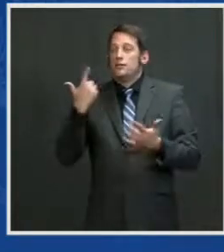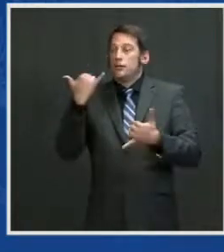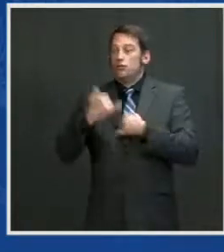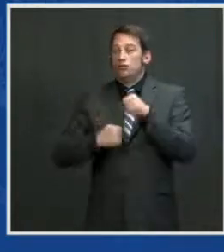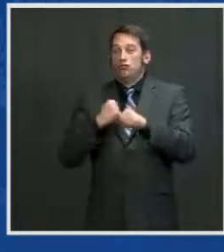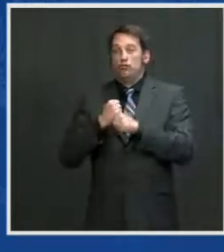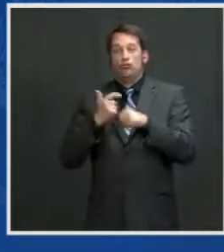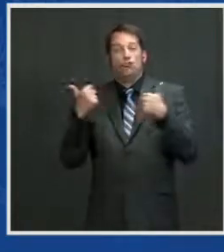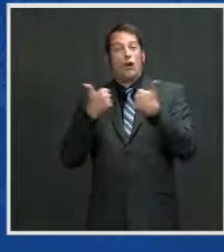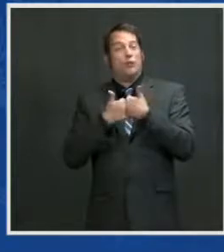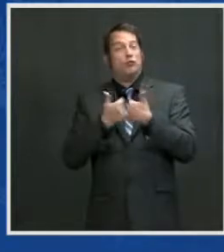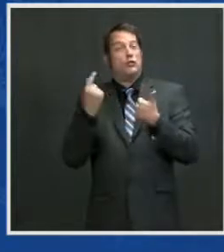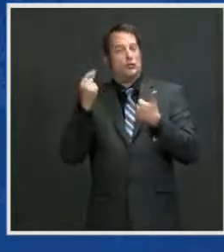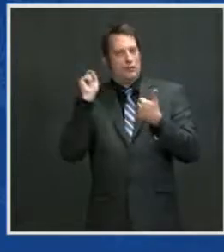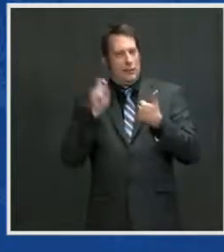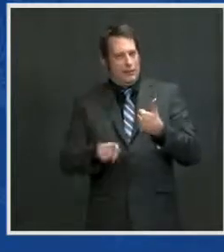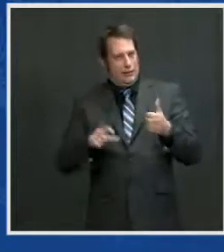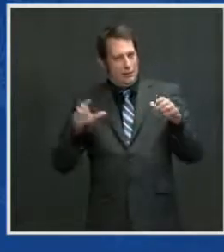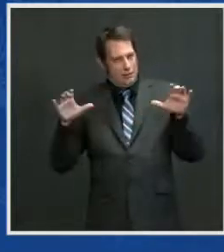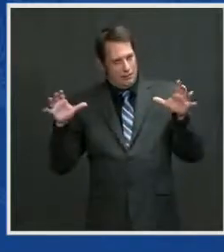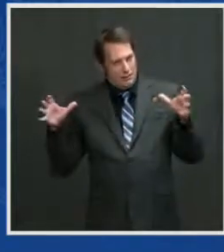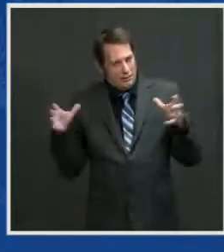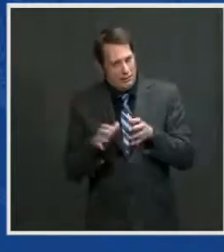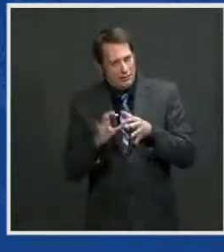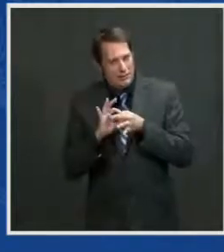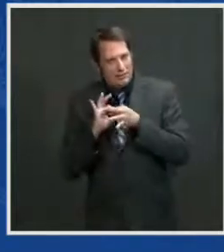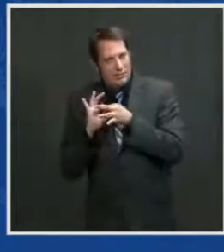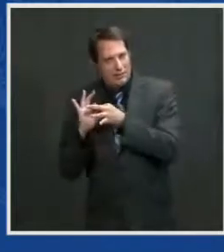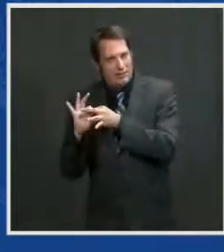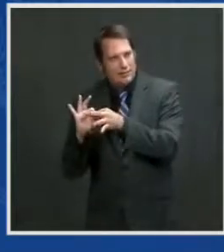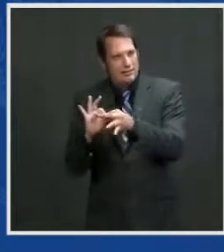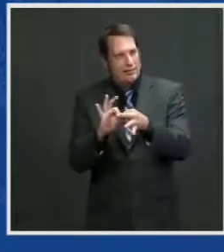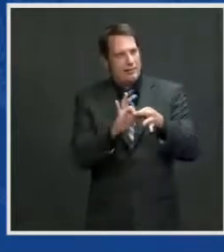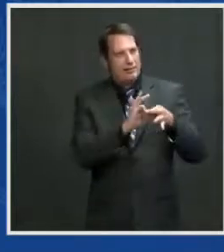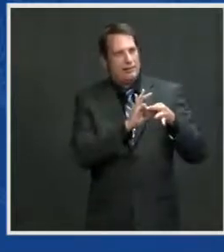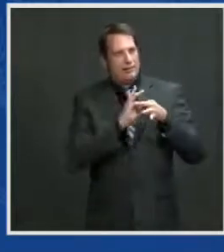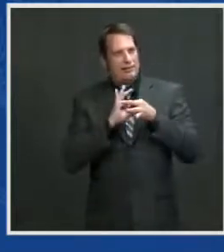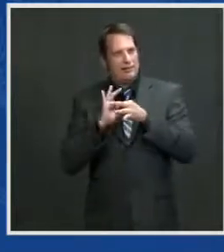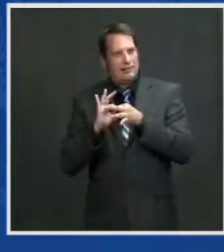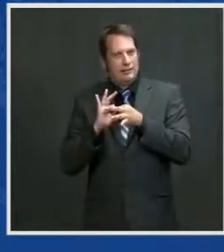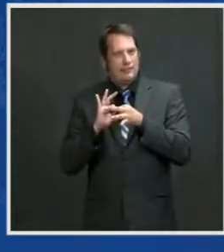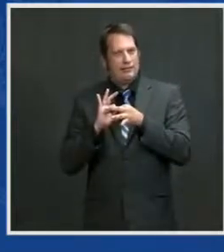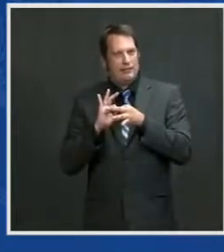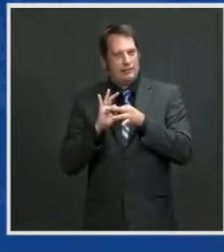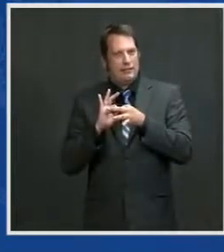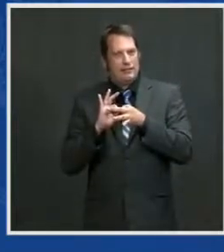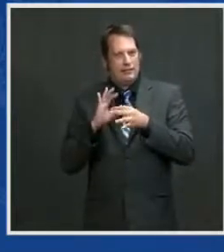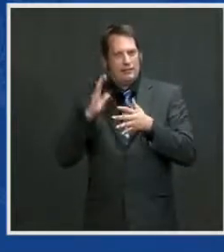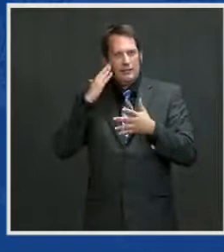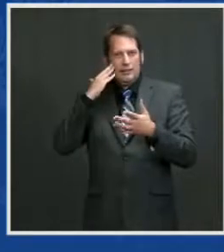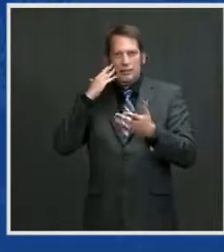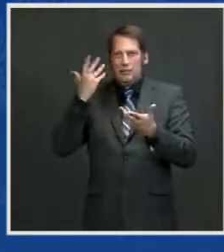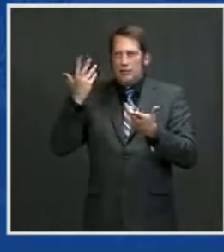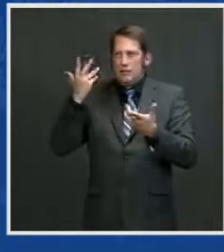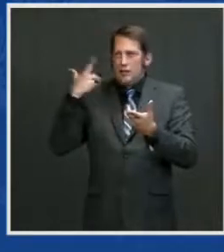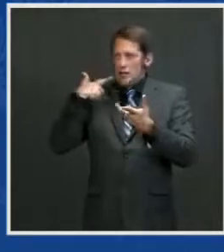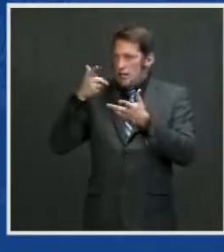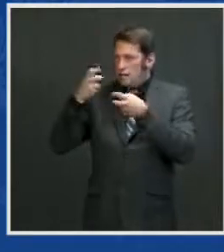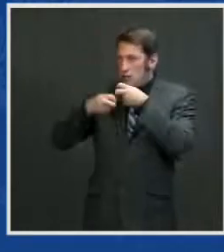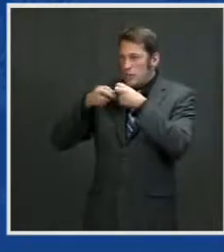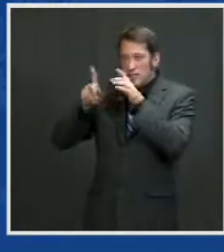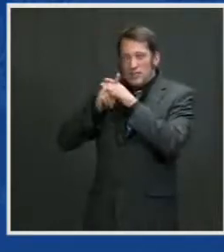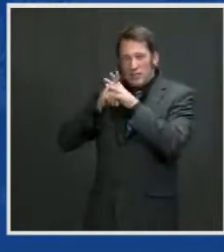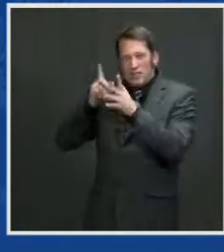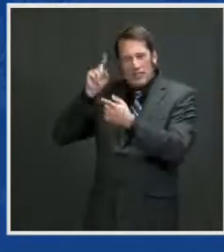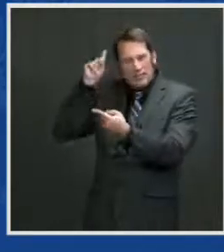COVID-19 not just at home, which we're doing, but everywhere. There's no wall high enough to keep us safe from this pandemic or